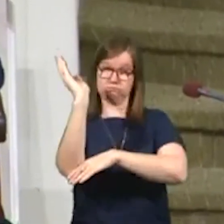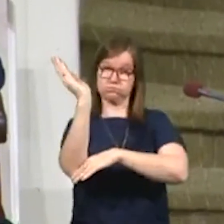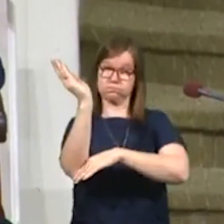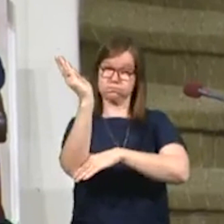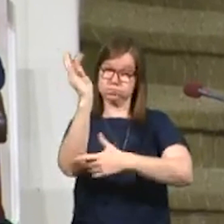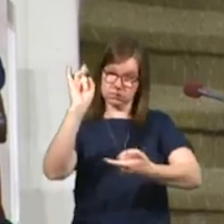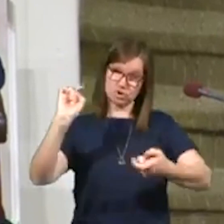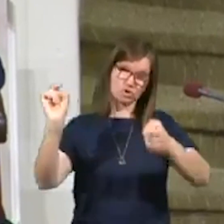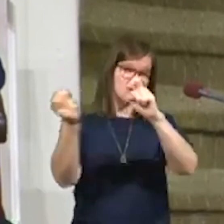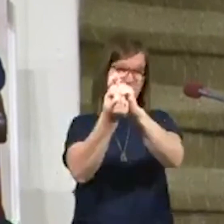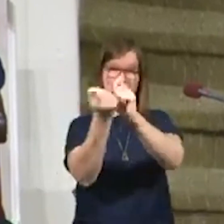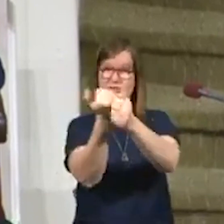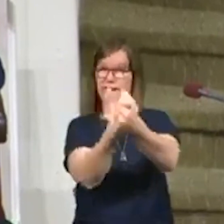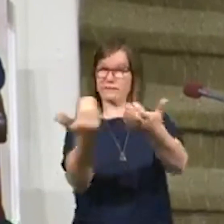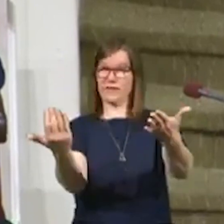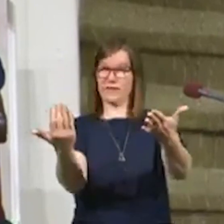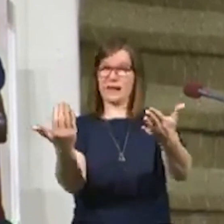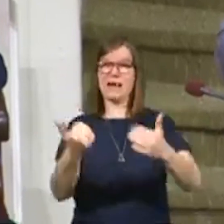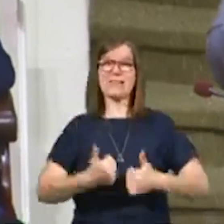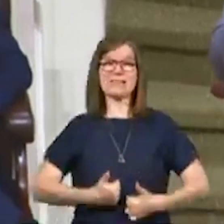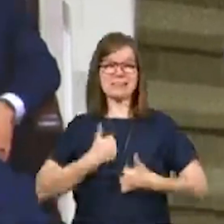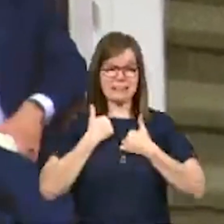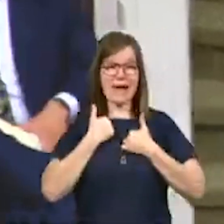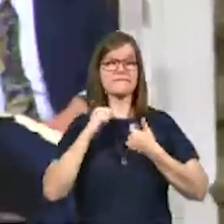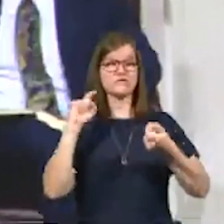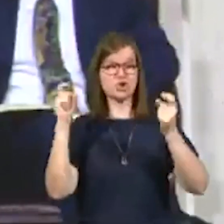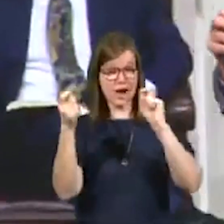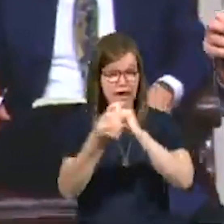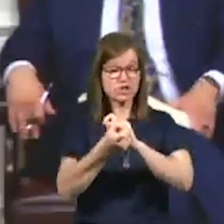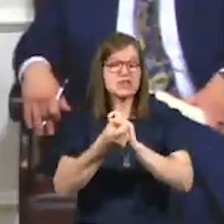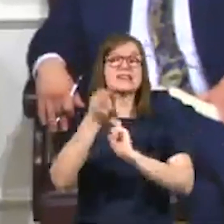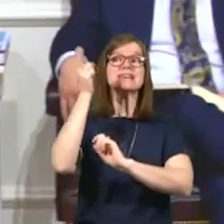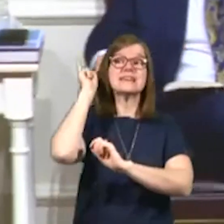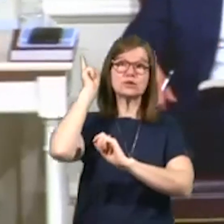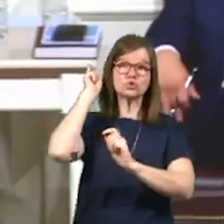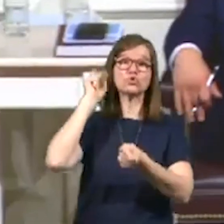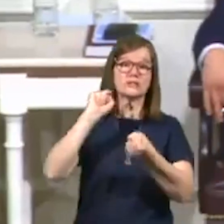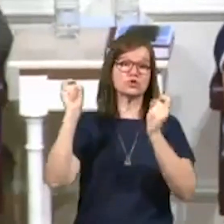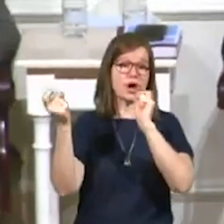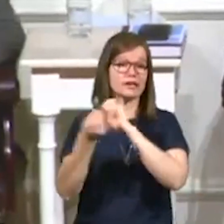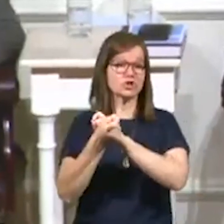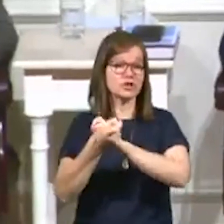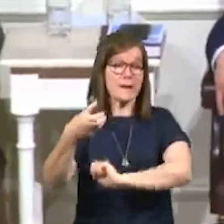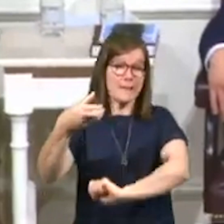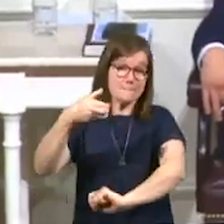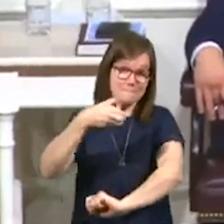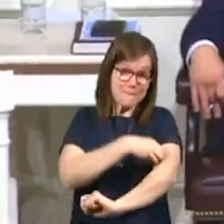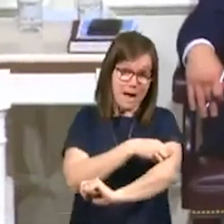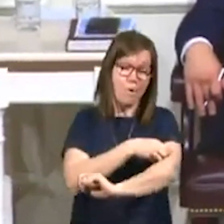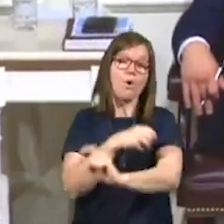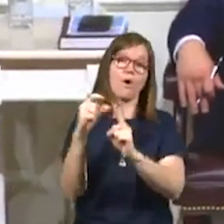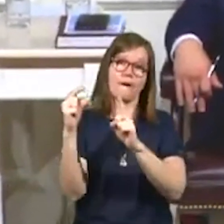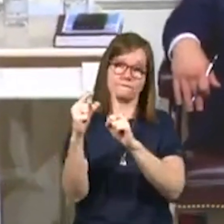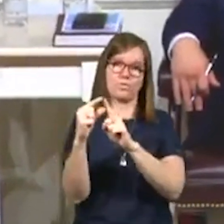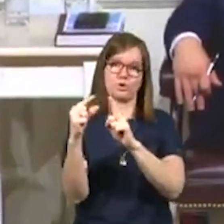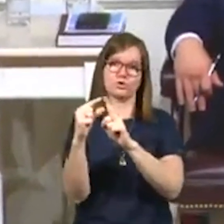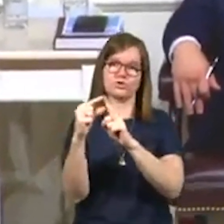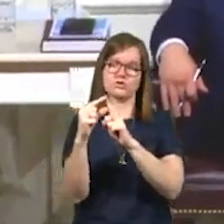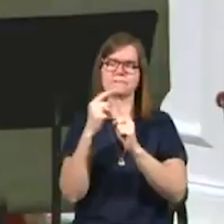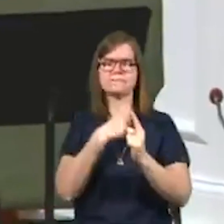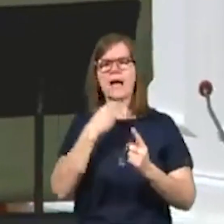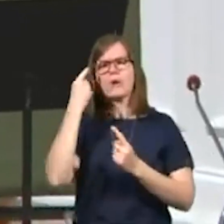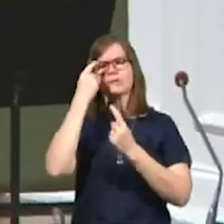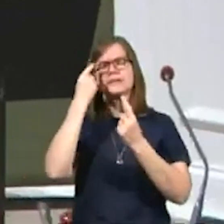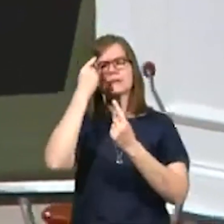that changed everything. Life-changing, history-changing, the power of words. I got